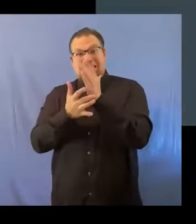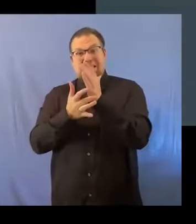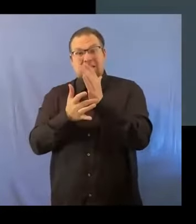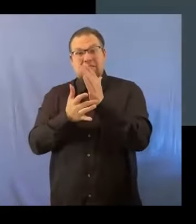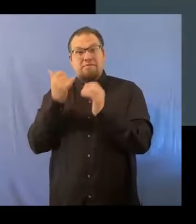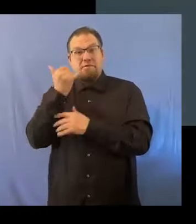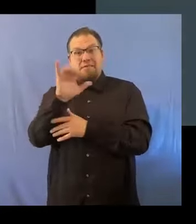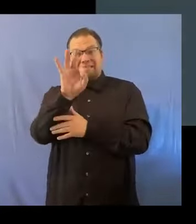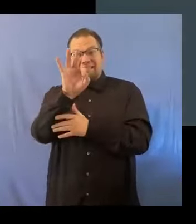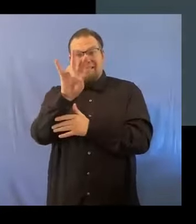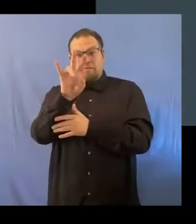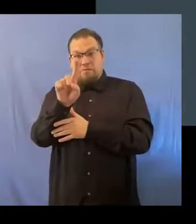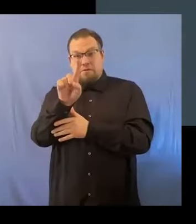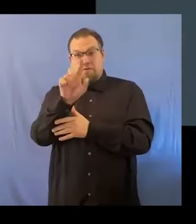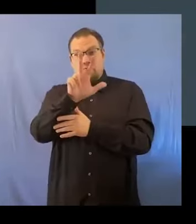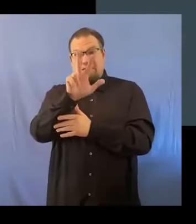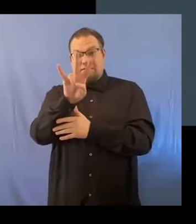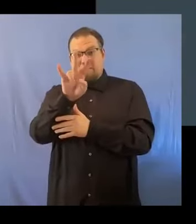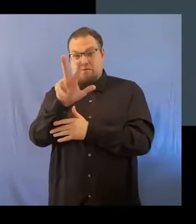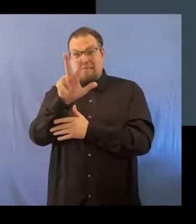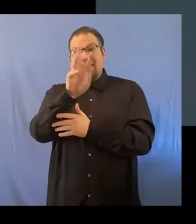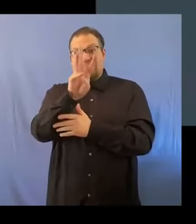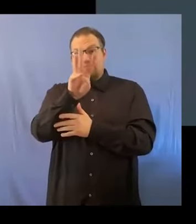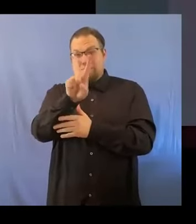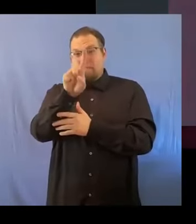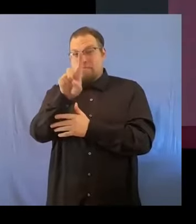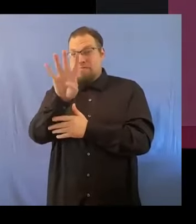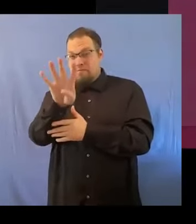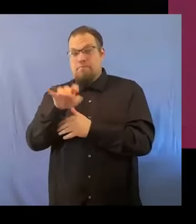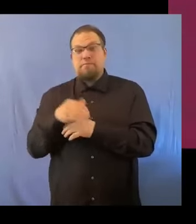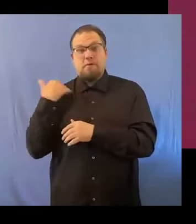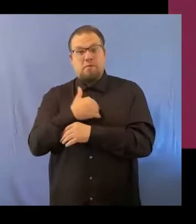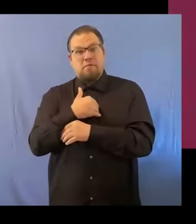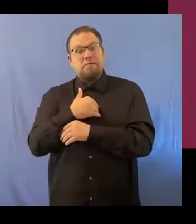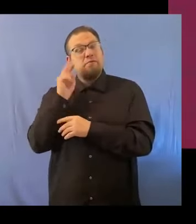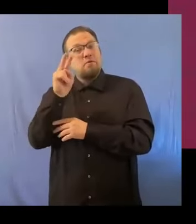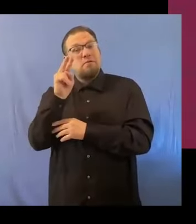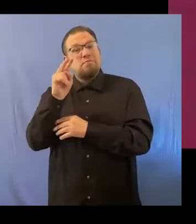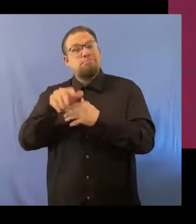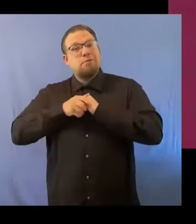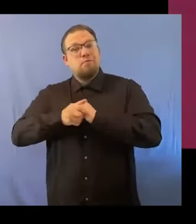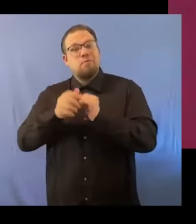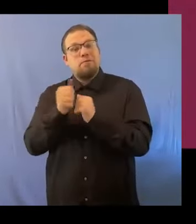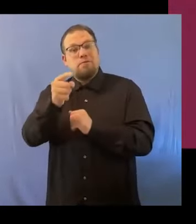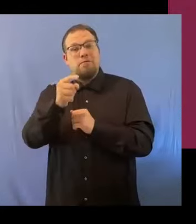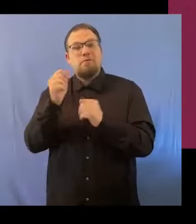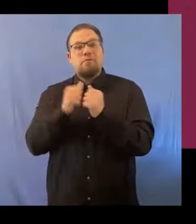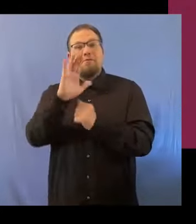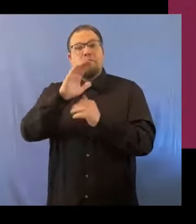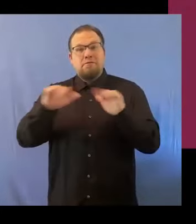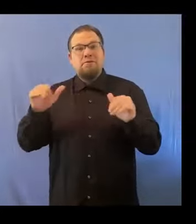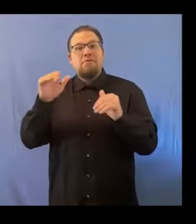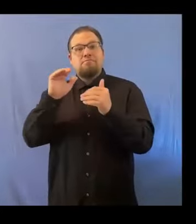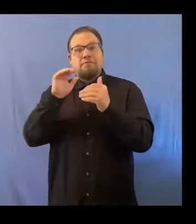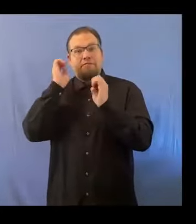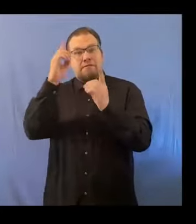971-373-6114. We look forward to partnering with you around your child's educational experience. Please contact